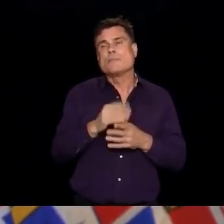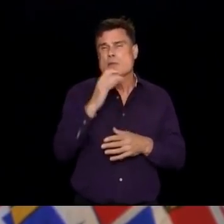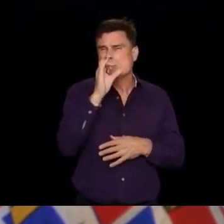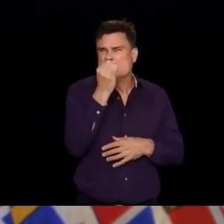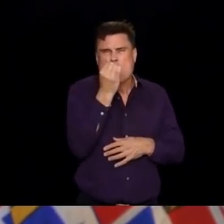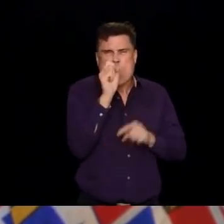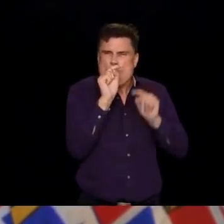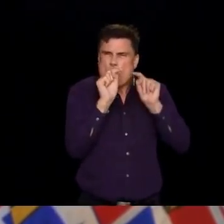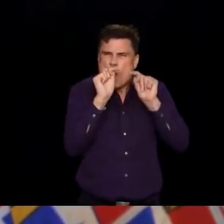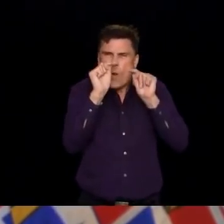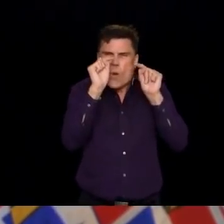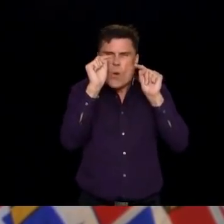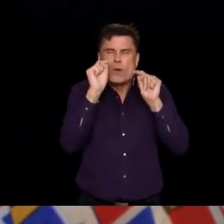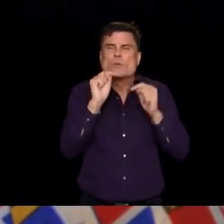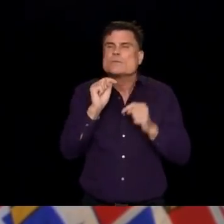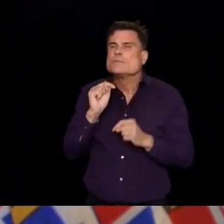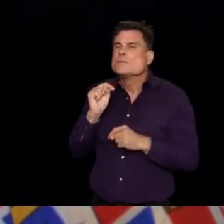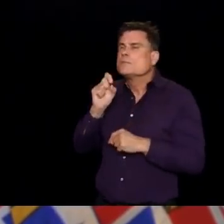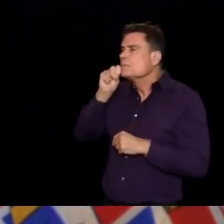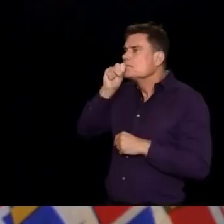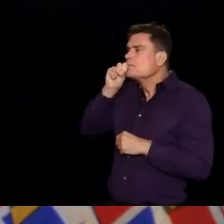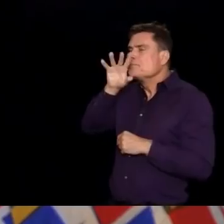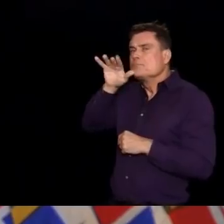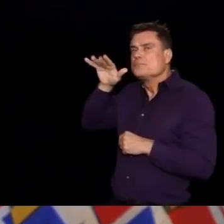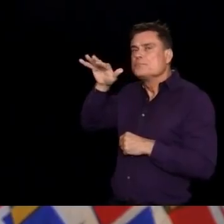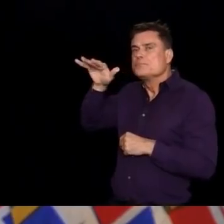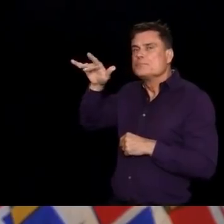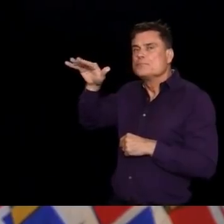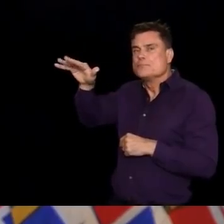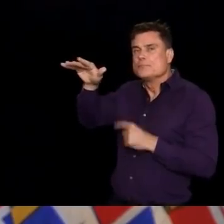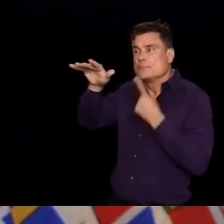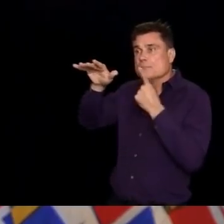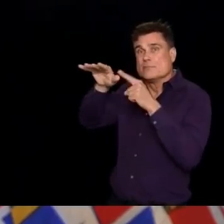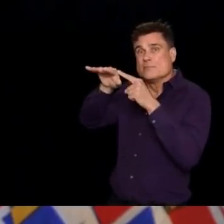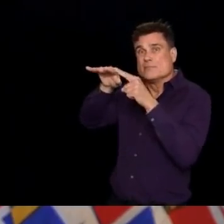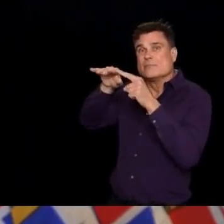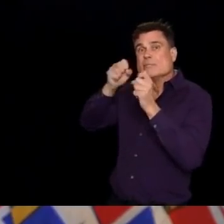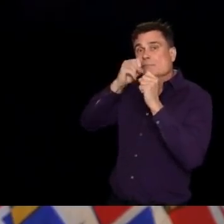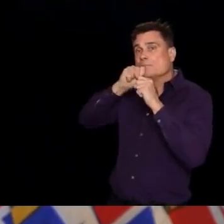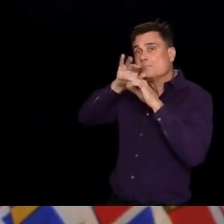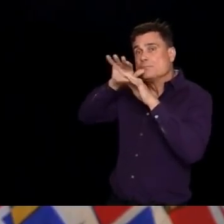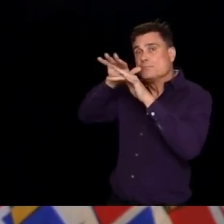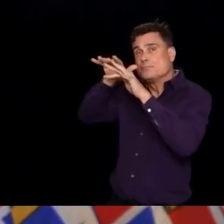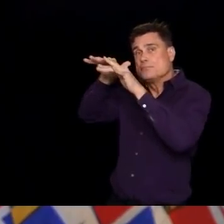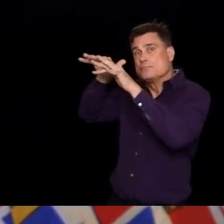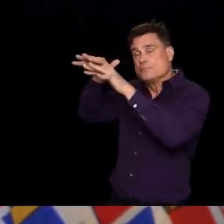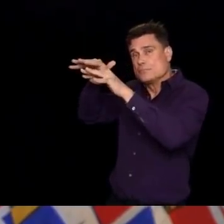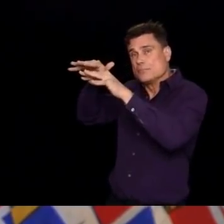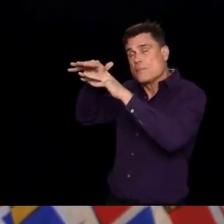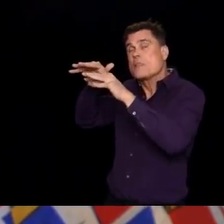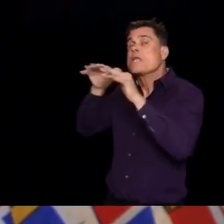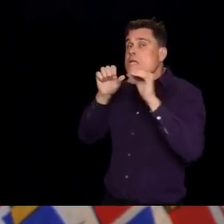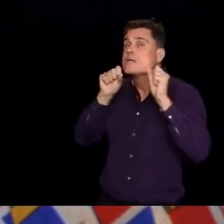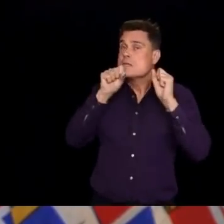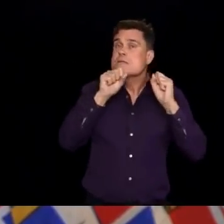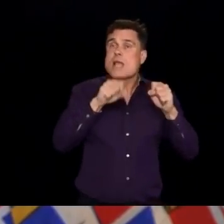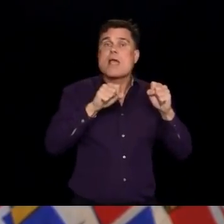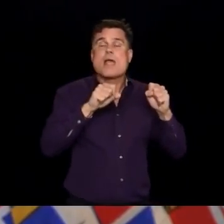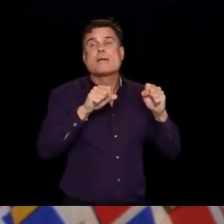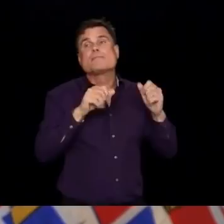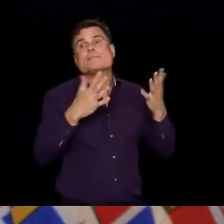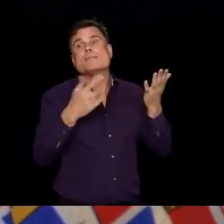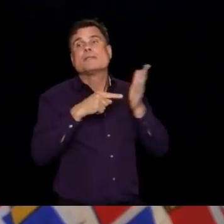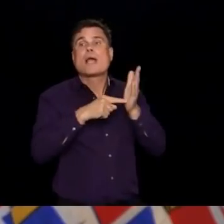for example. And the ones that we most commonly associate with that type of transmission are viruses like measles,